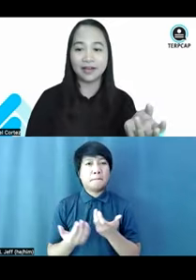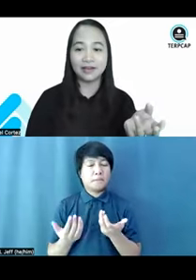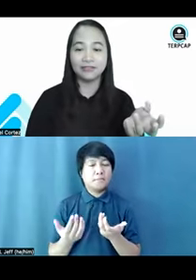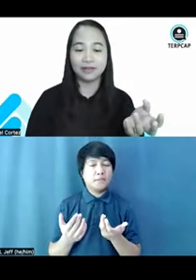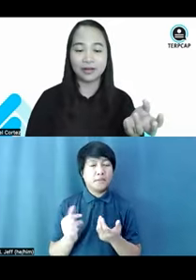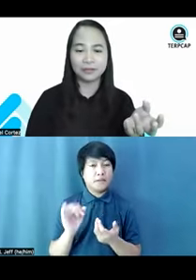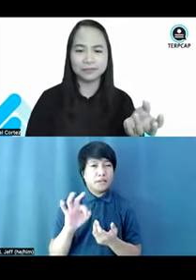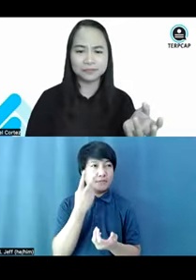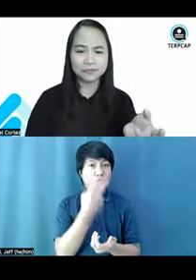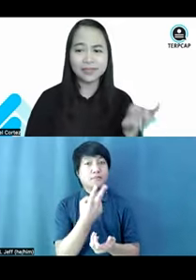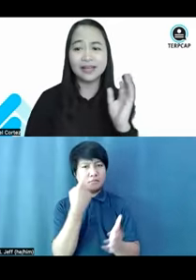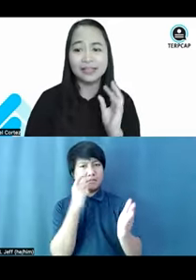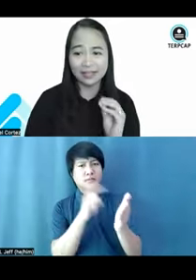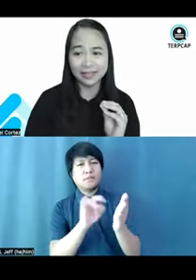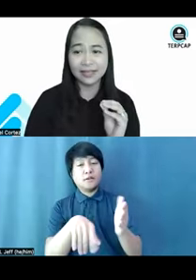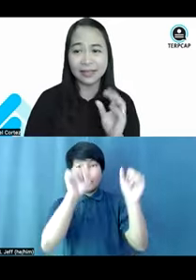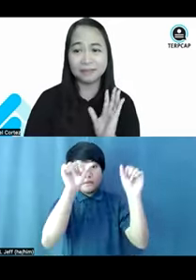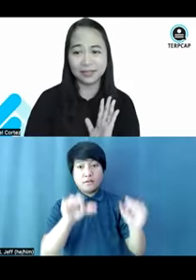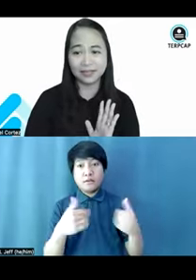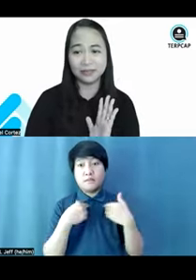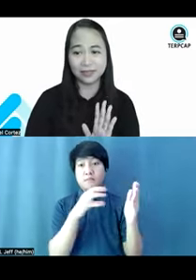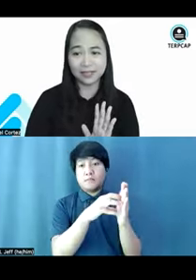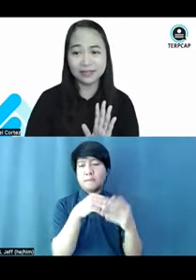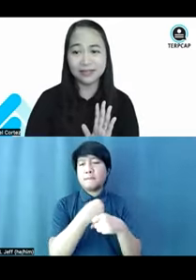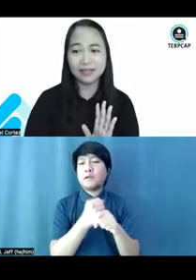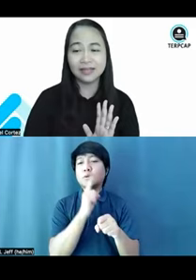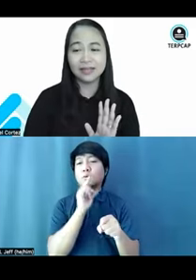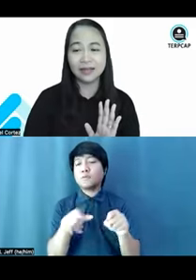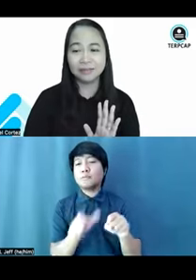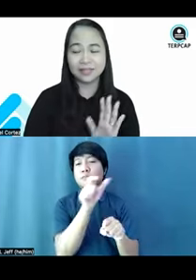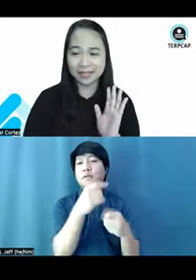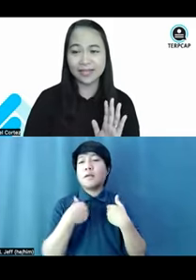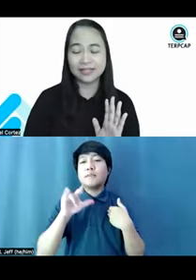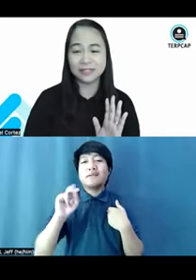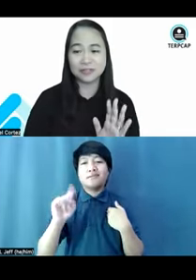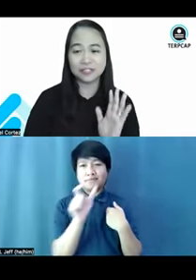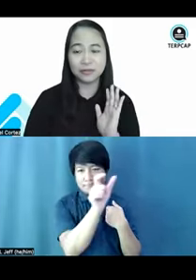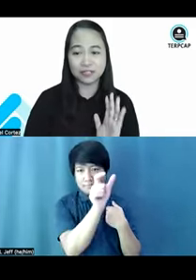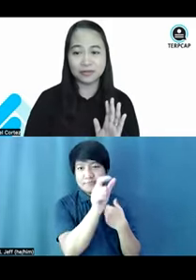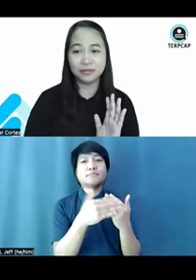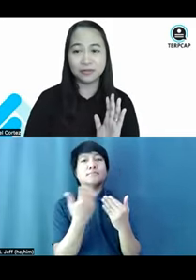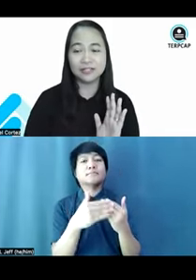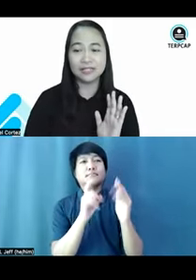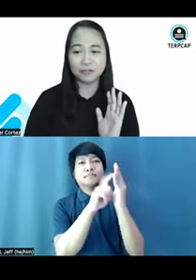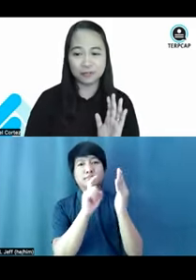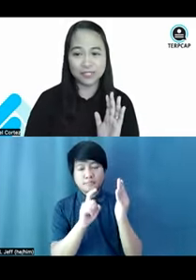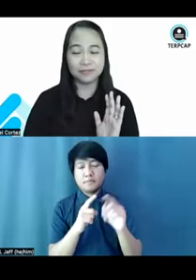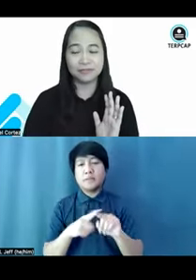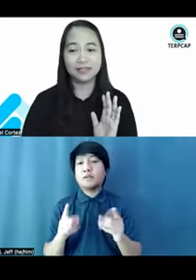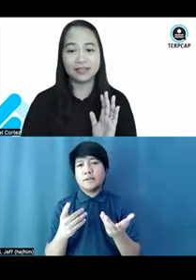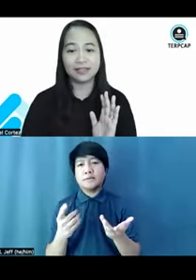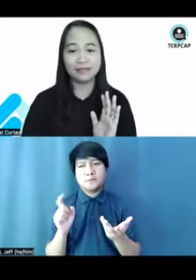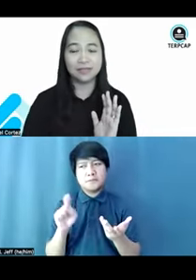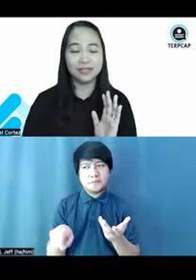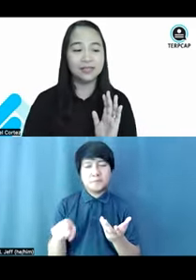can have a link embedded to it. But again, as much as possible, it should be